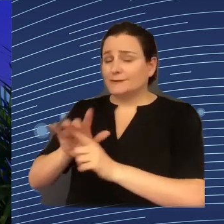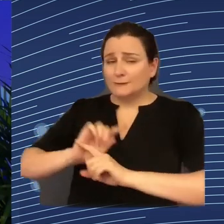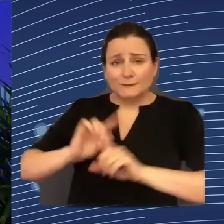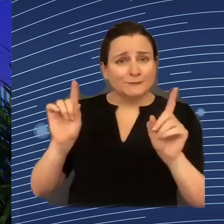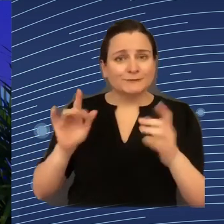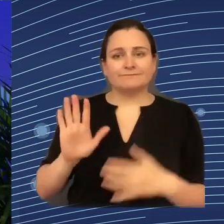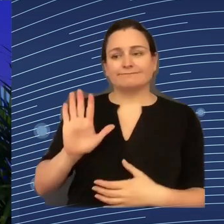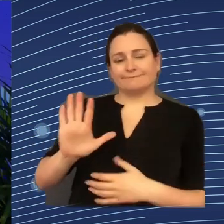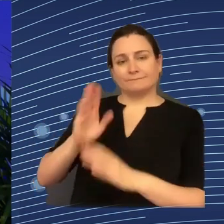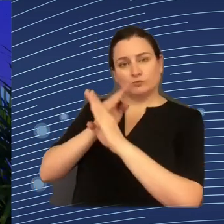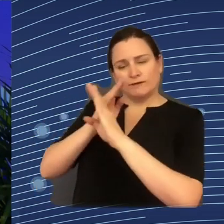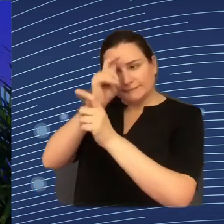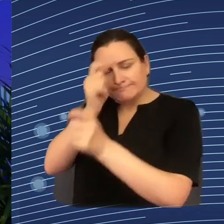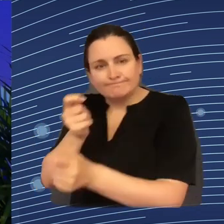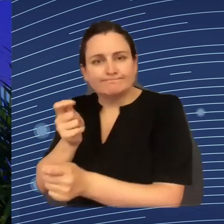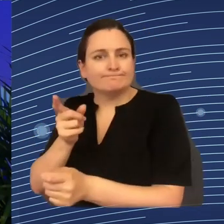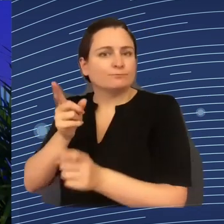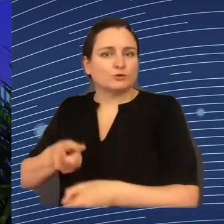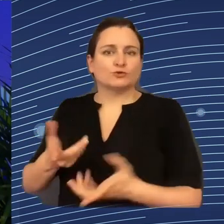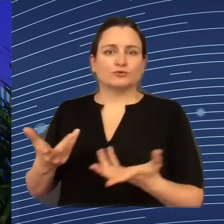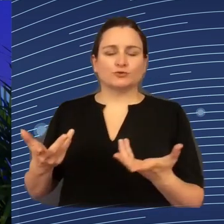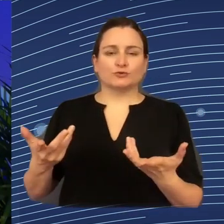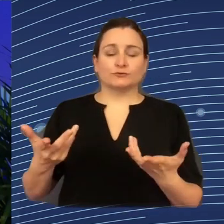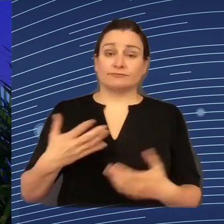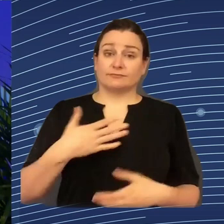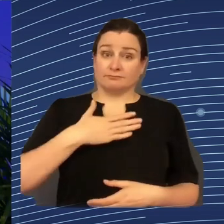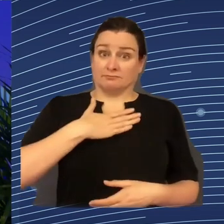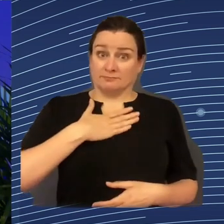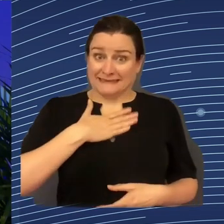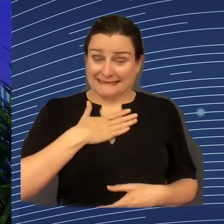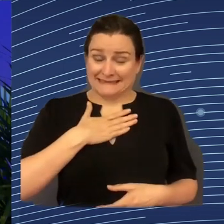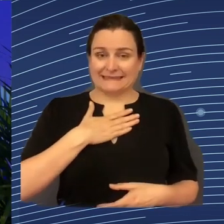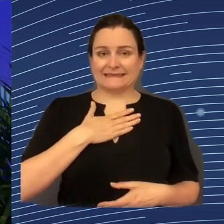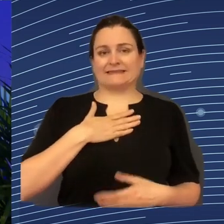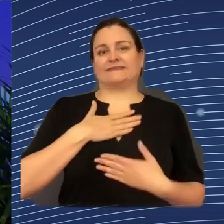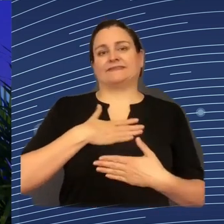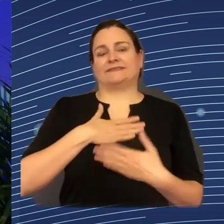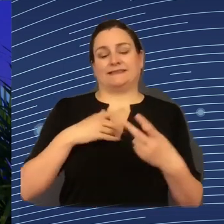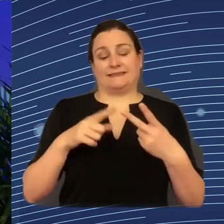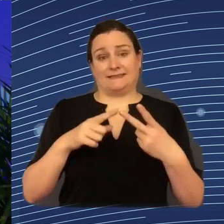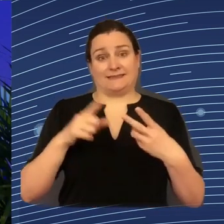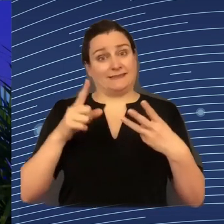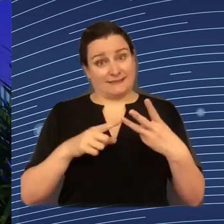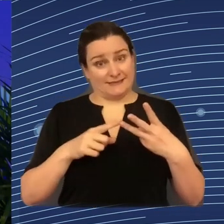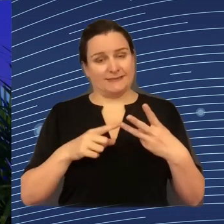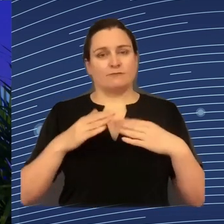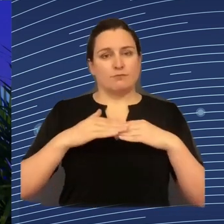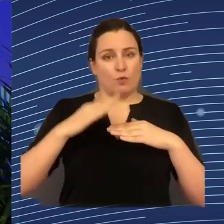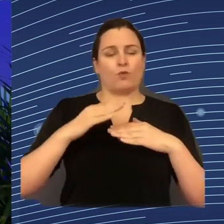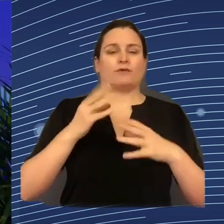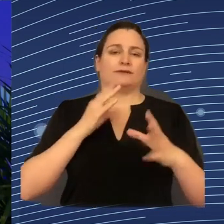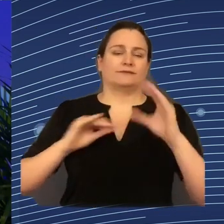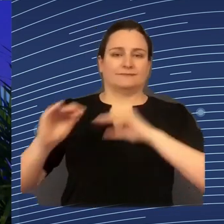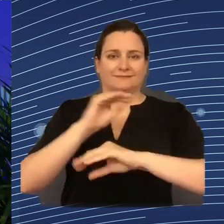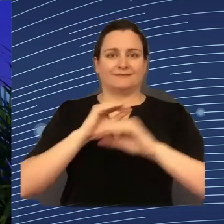and many, many others. But really, for me, another very important conversation that we should have more is the how. How